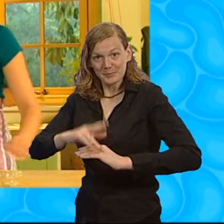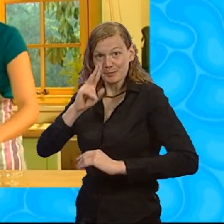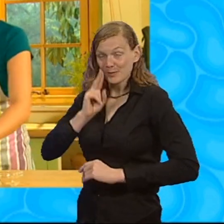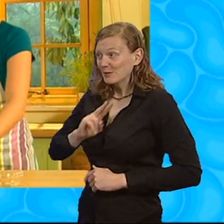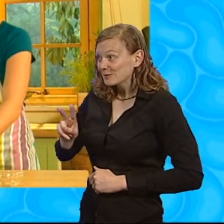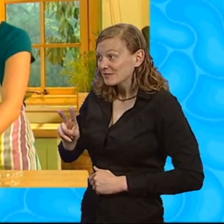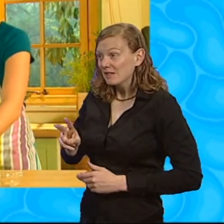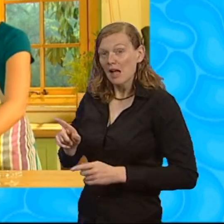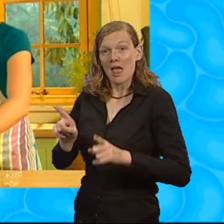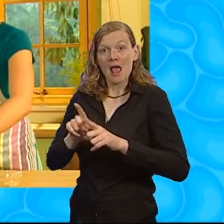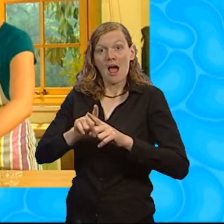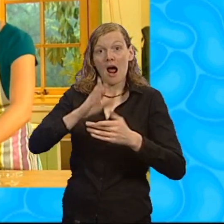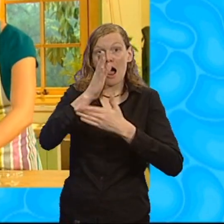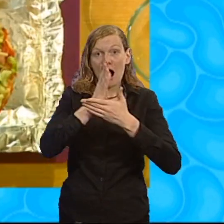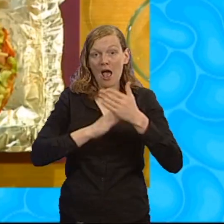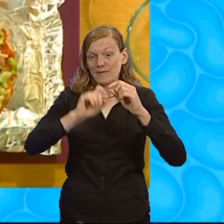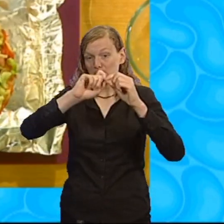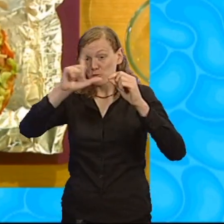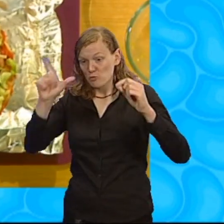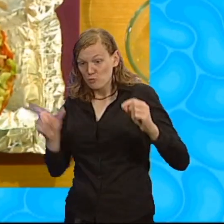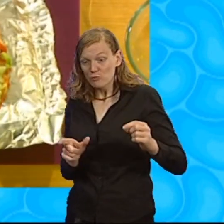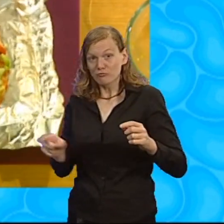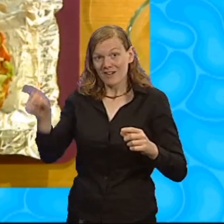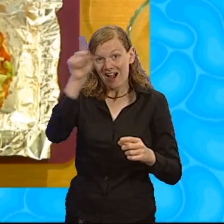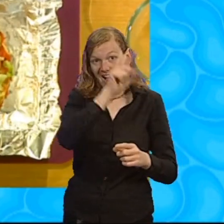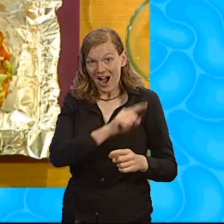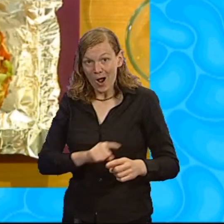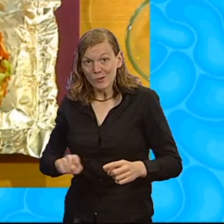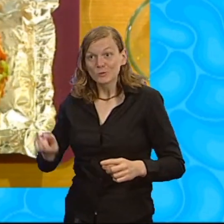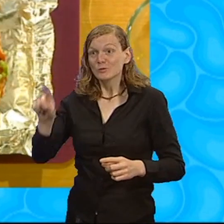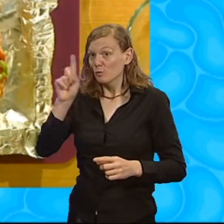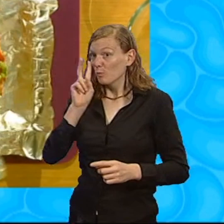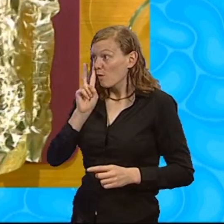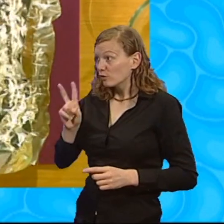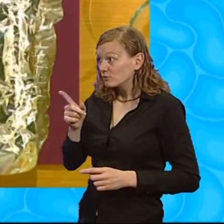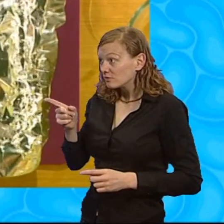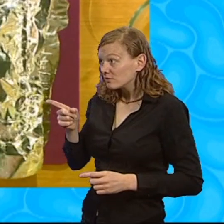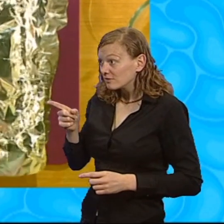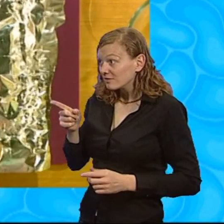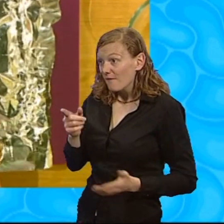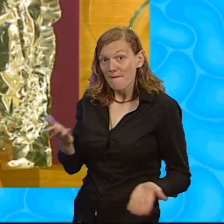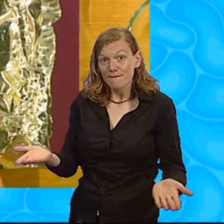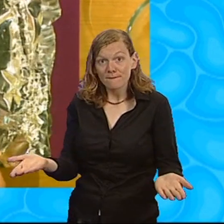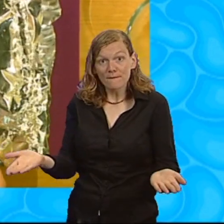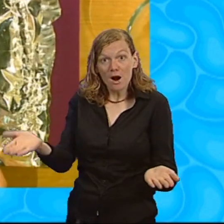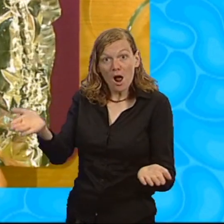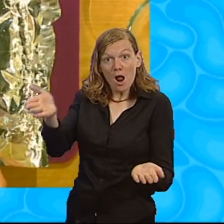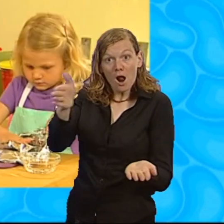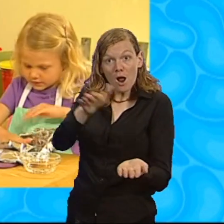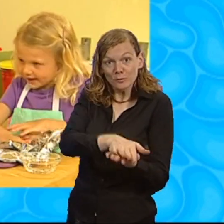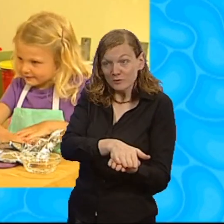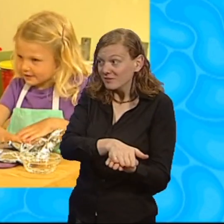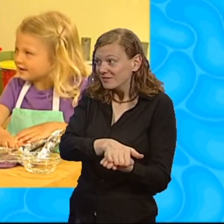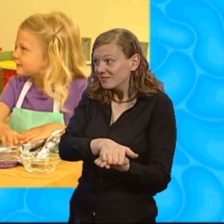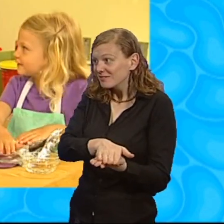So we're going to fold over half of the mixture like this. And everyone say night, night.